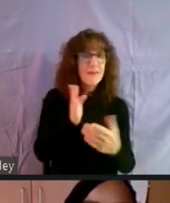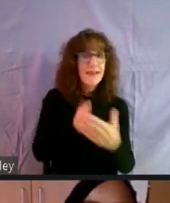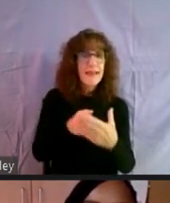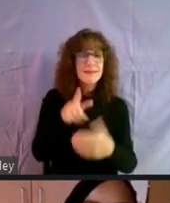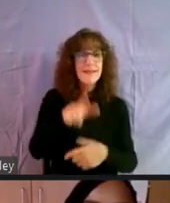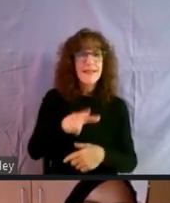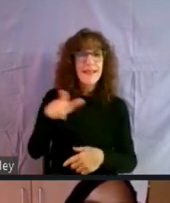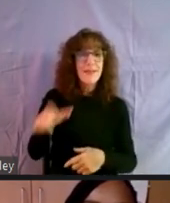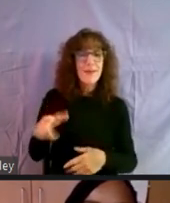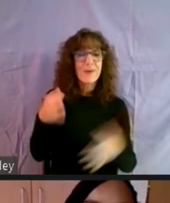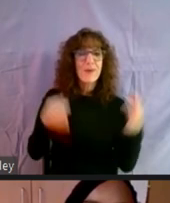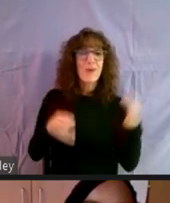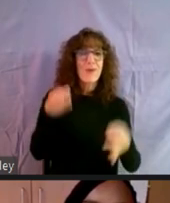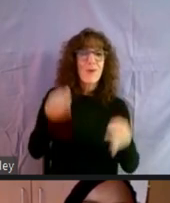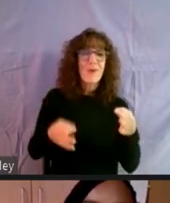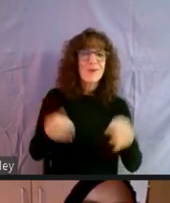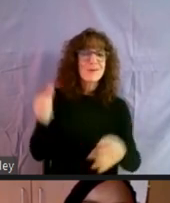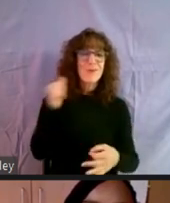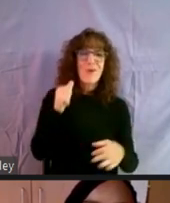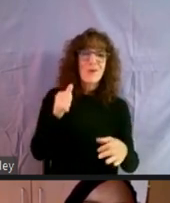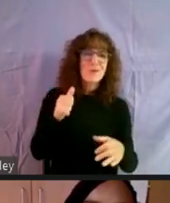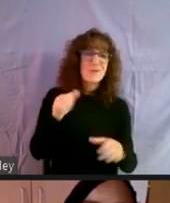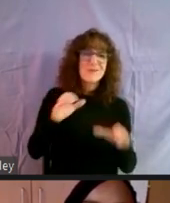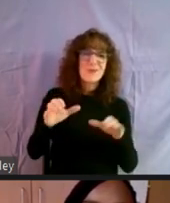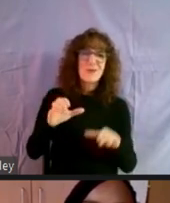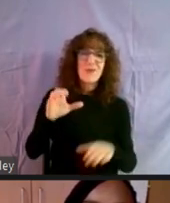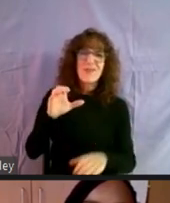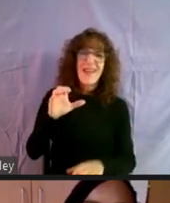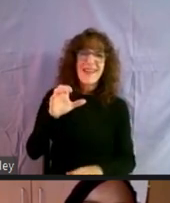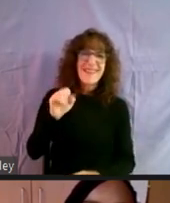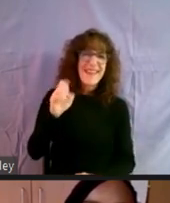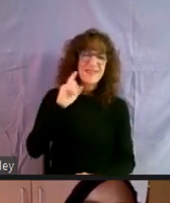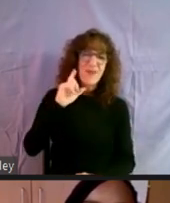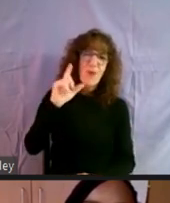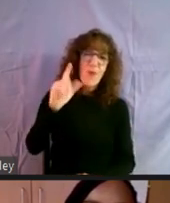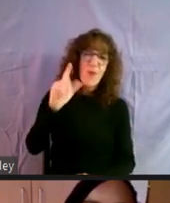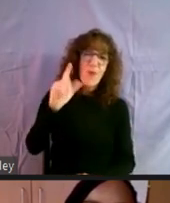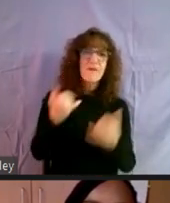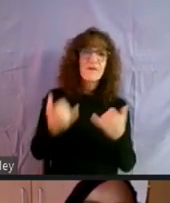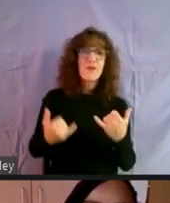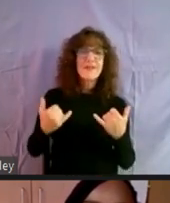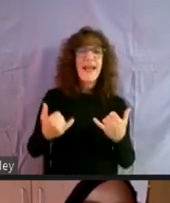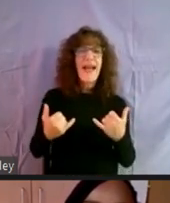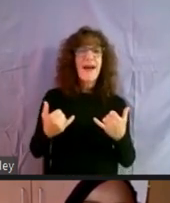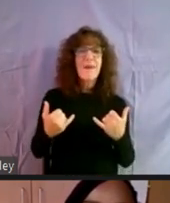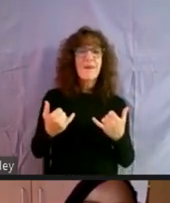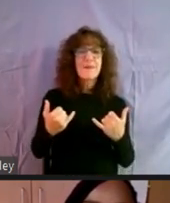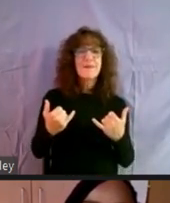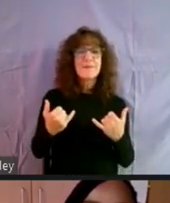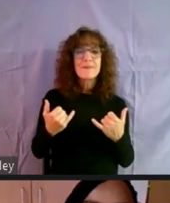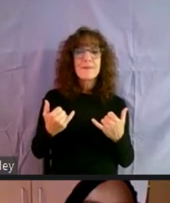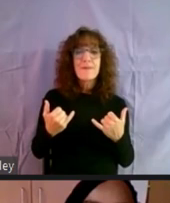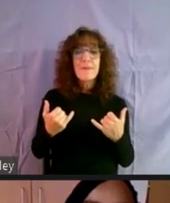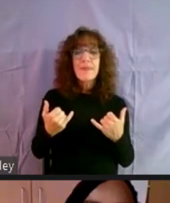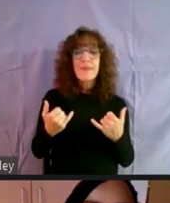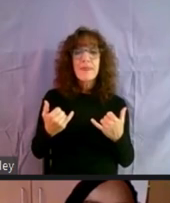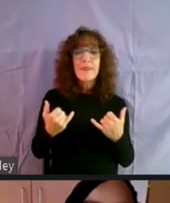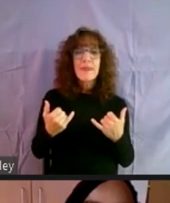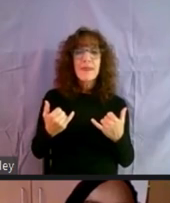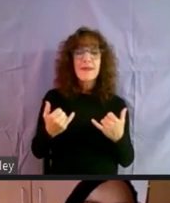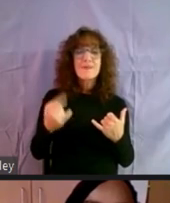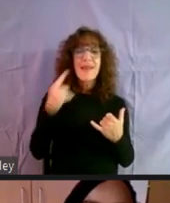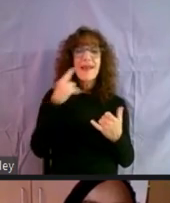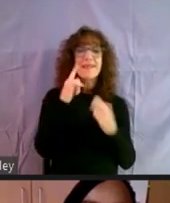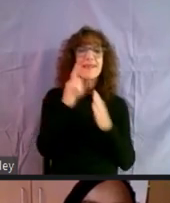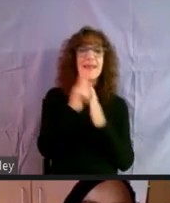courts are not going to hear that case for a while. Uh, so for the immediate term, um, I think the, the